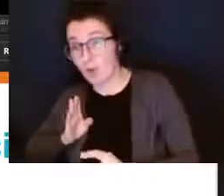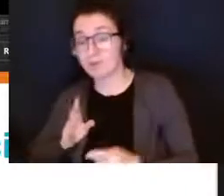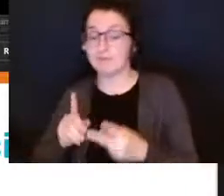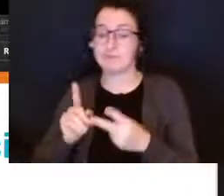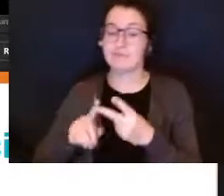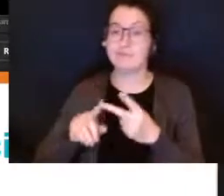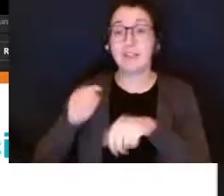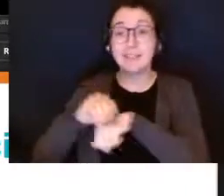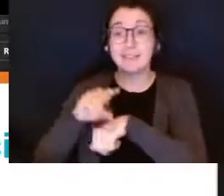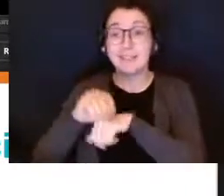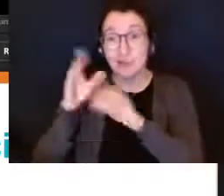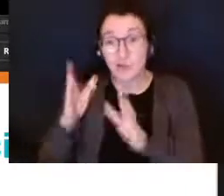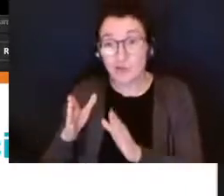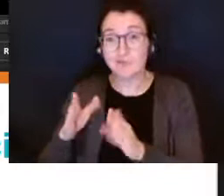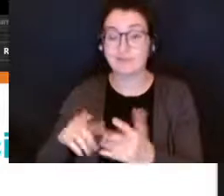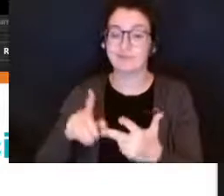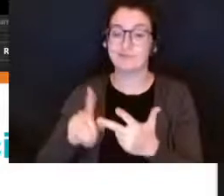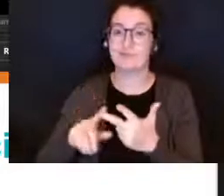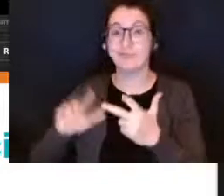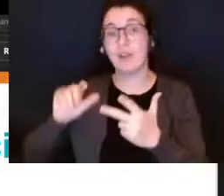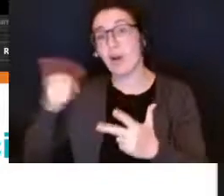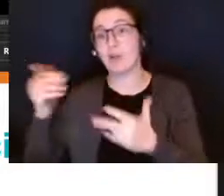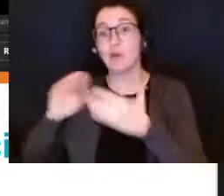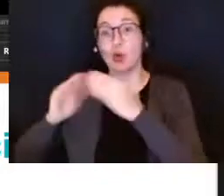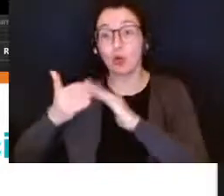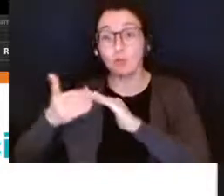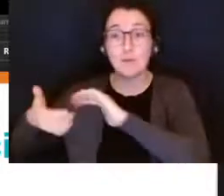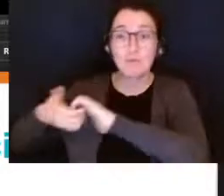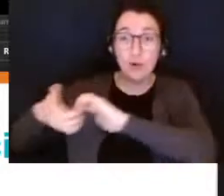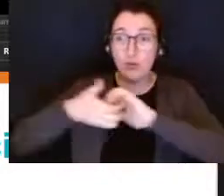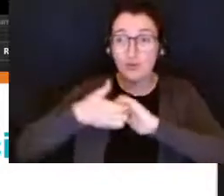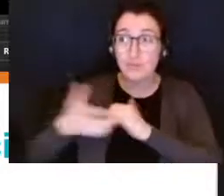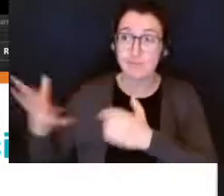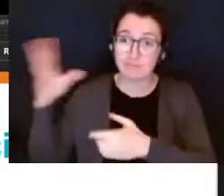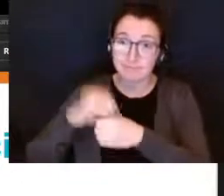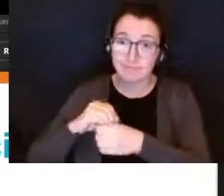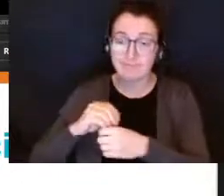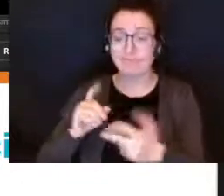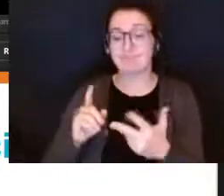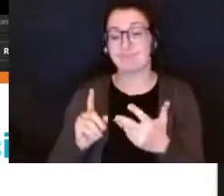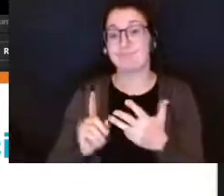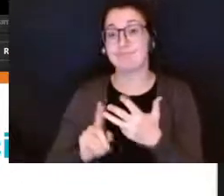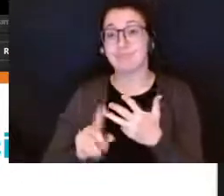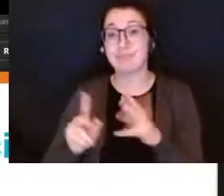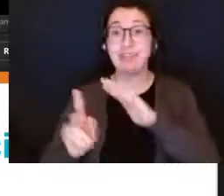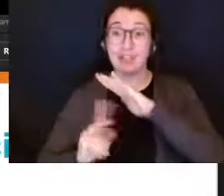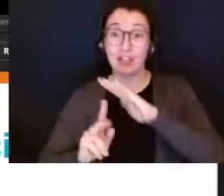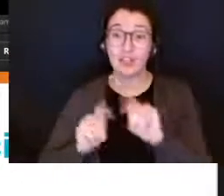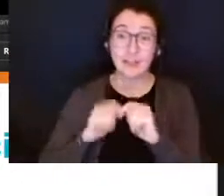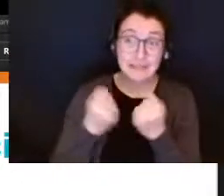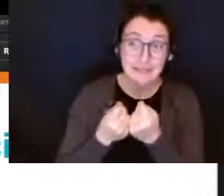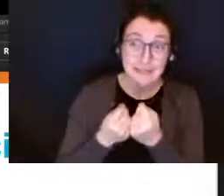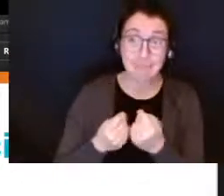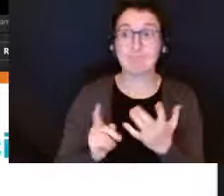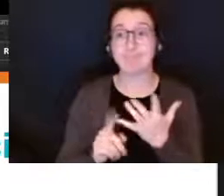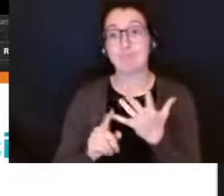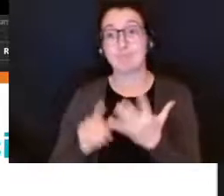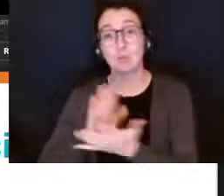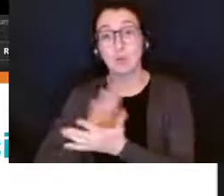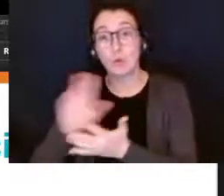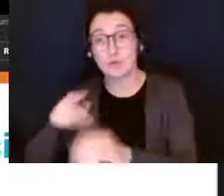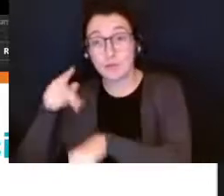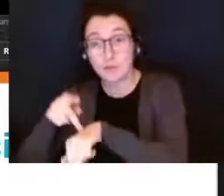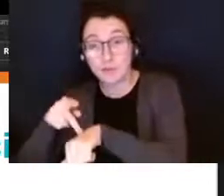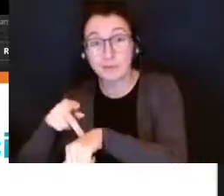earlier we have community partners we have the kindergarten team and school principal as i mentioned they have the greatest impact on your on your students